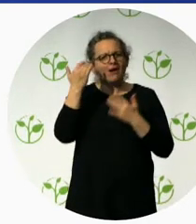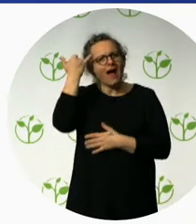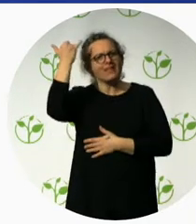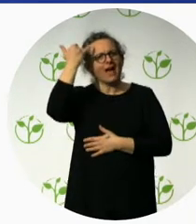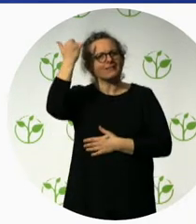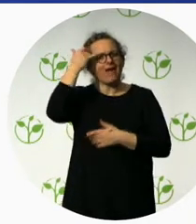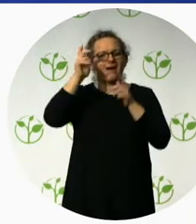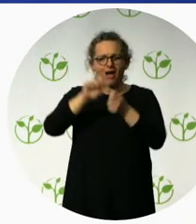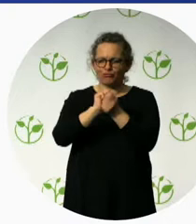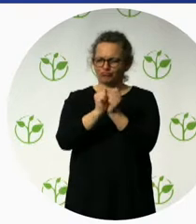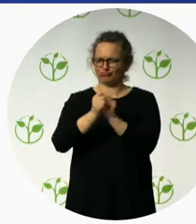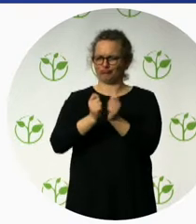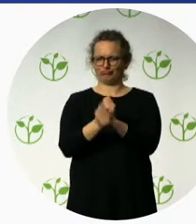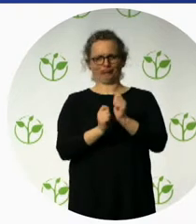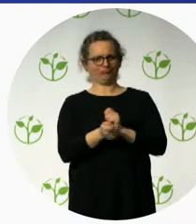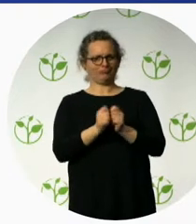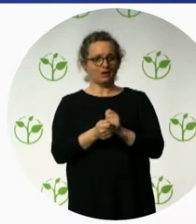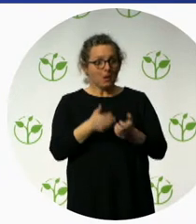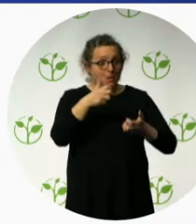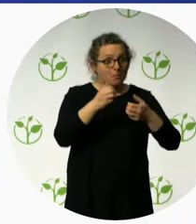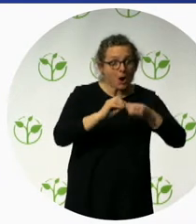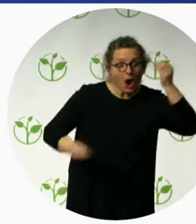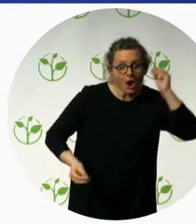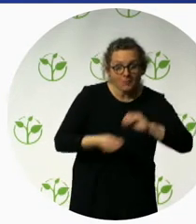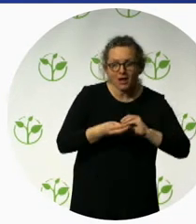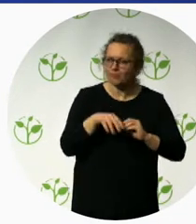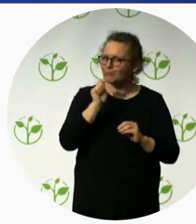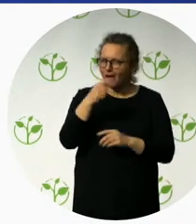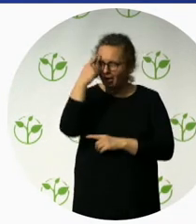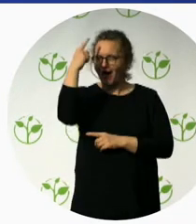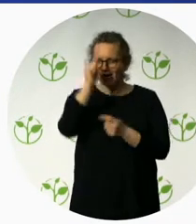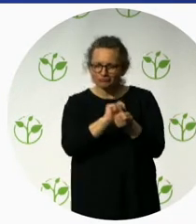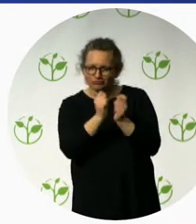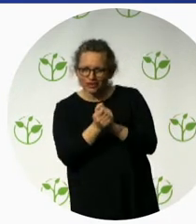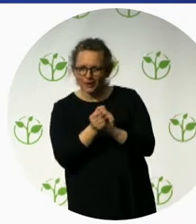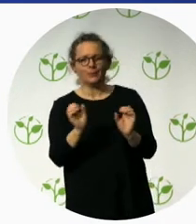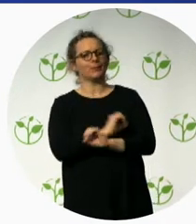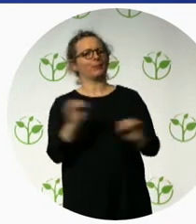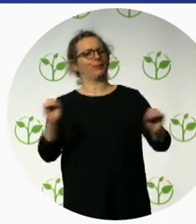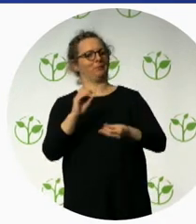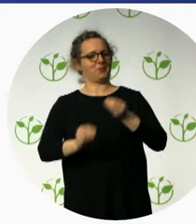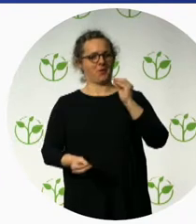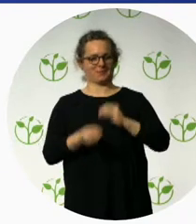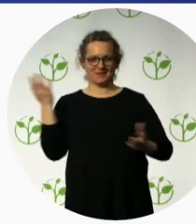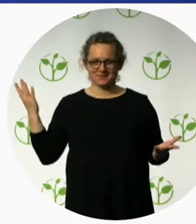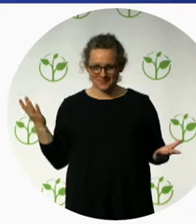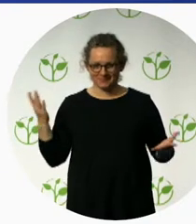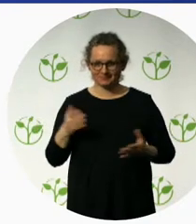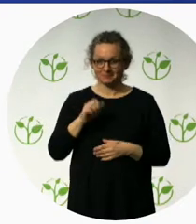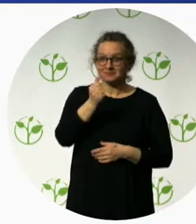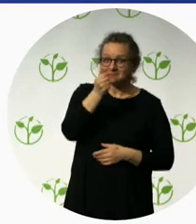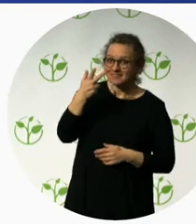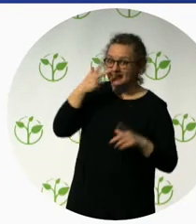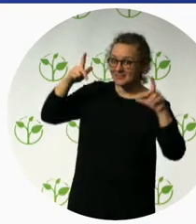-site, and make it work, basically. So, these are just some of the pictures of the different